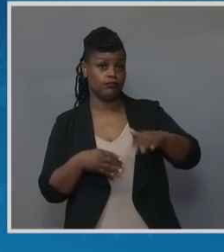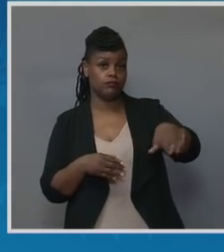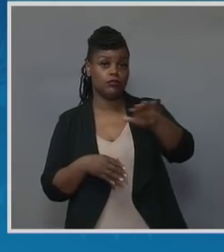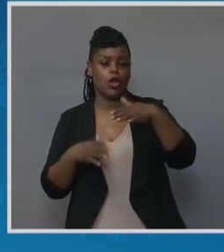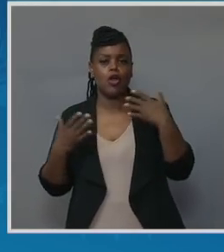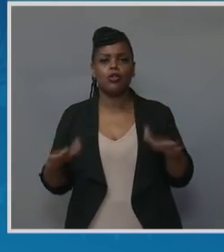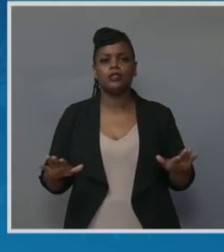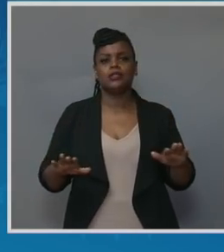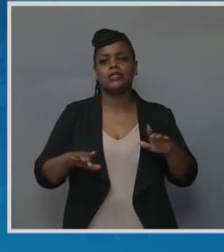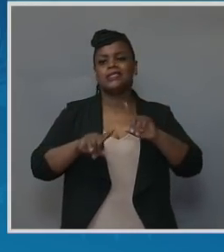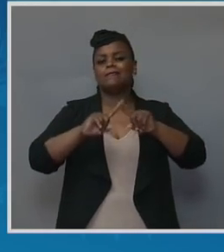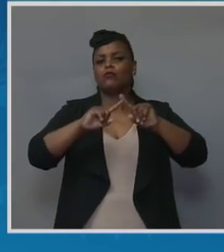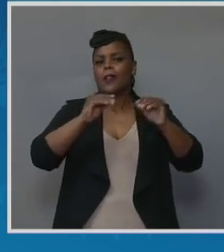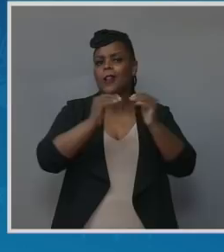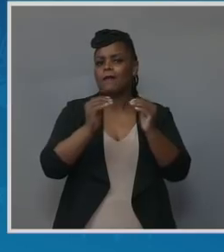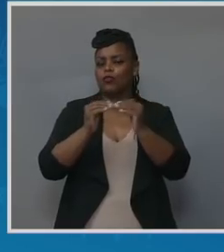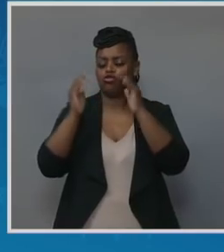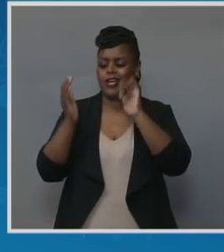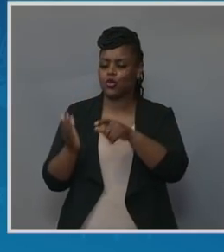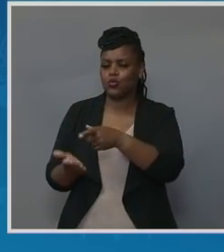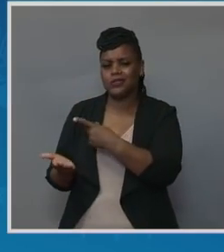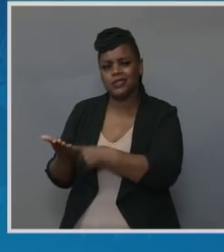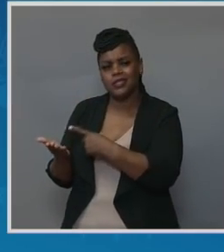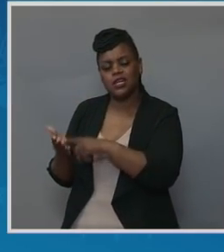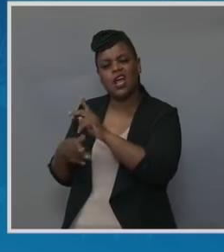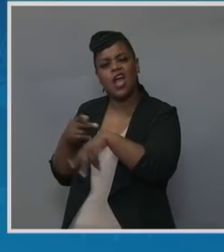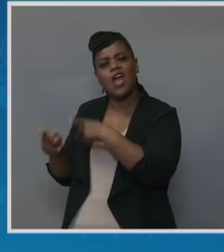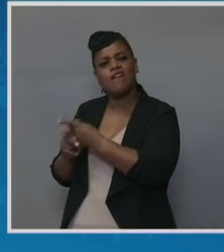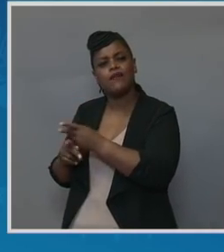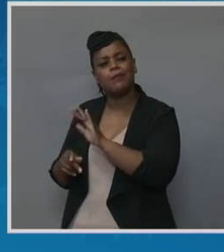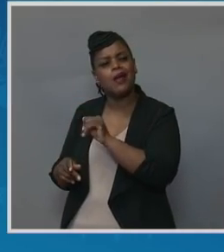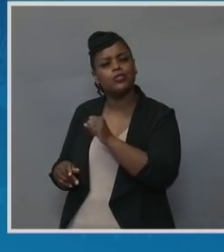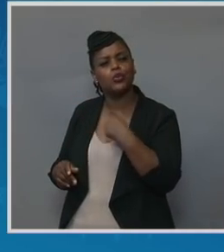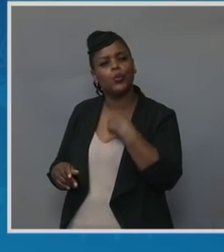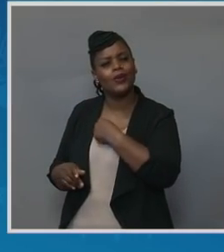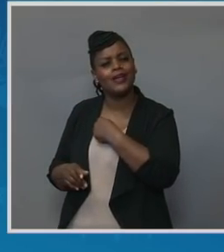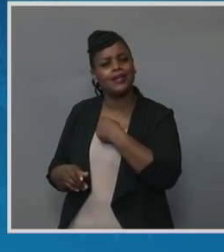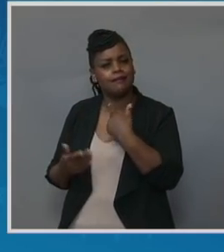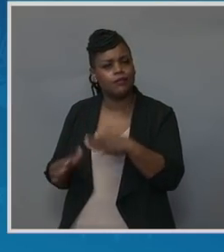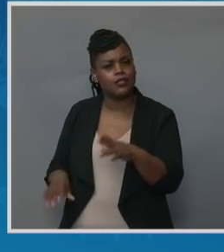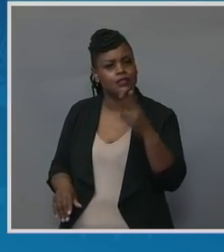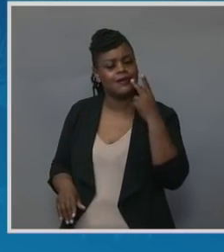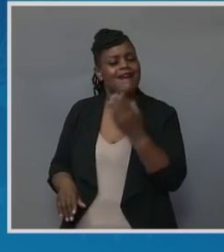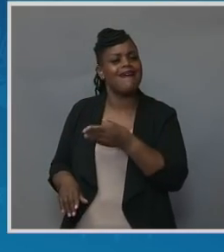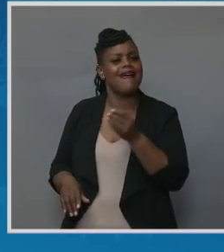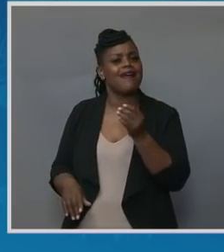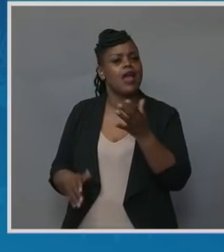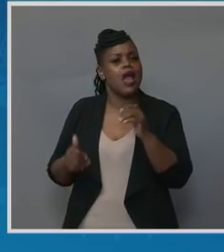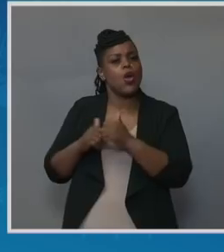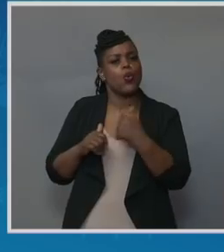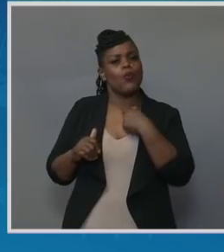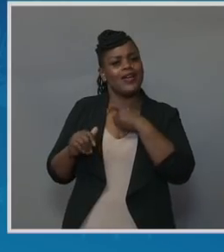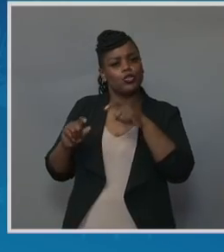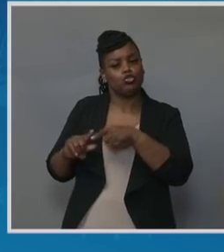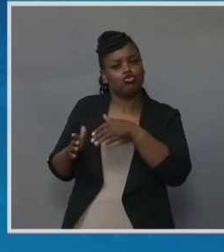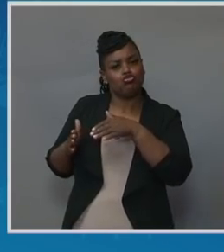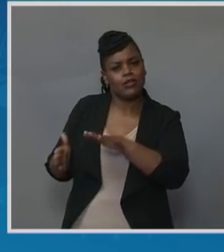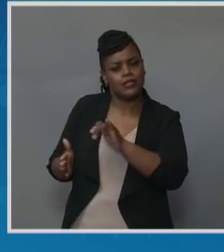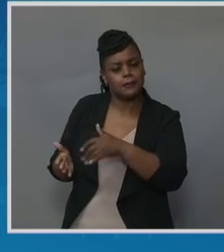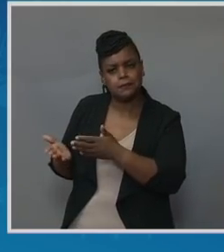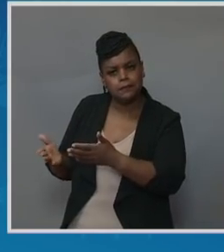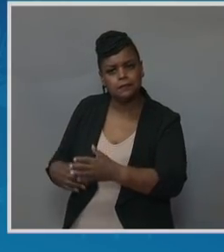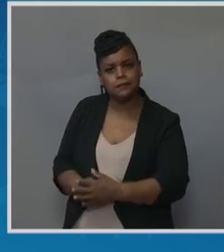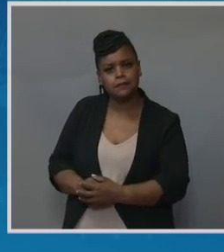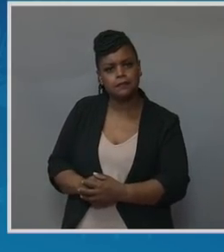bit about the kind of implicit bias that we are seeing and how it needs to be addressed? Dr. Well, I think we've heard